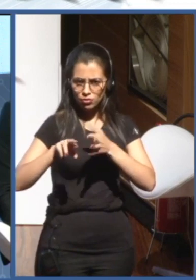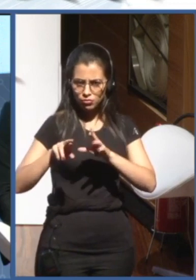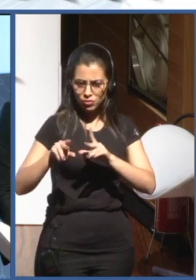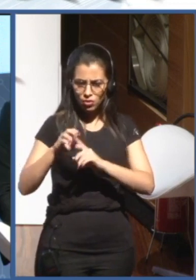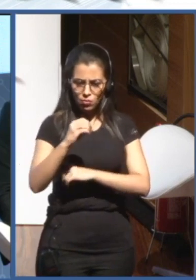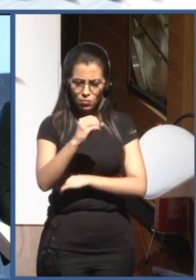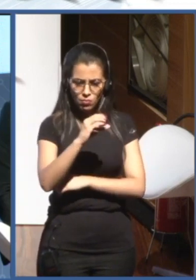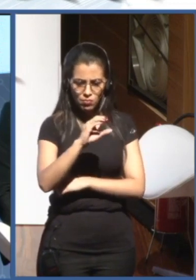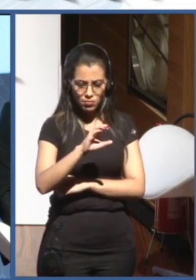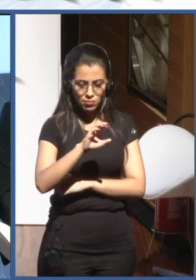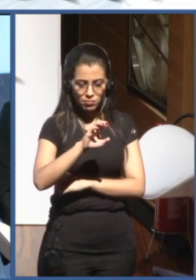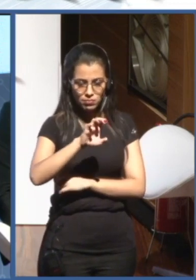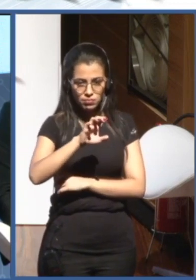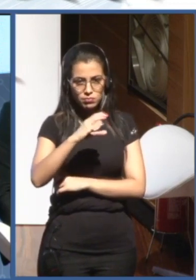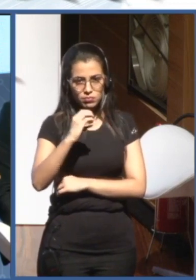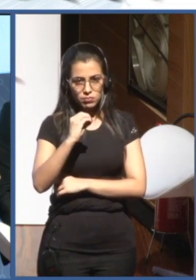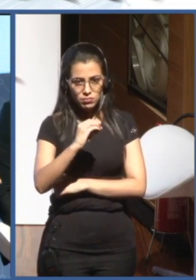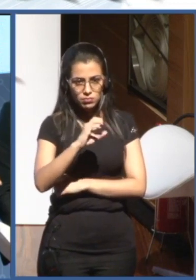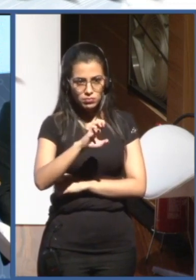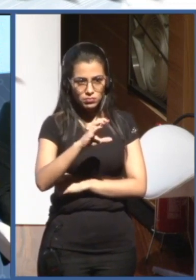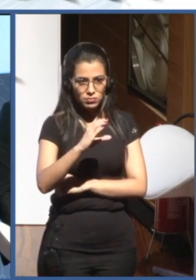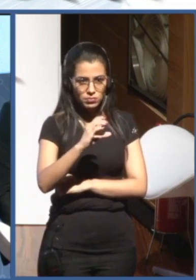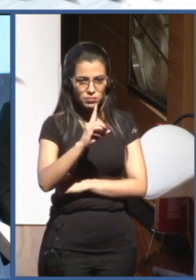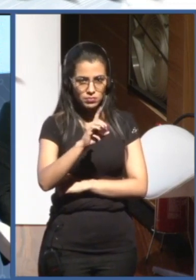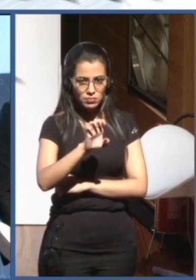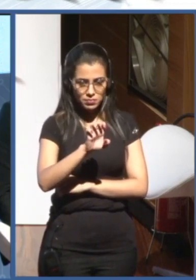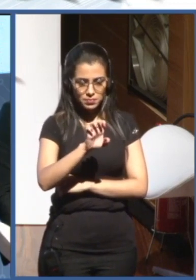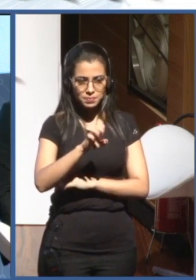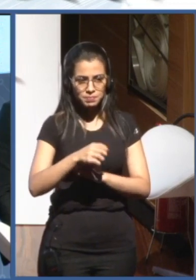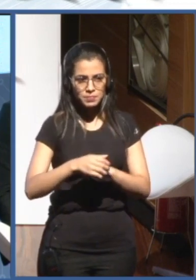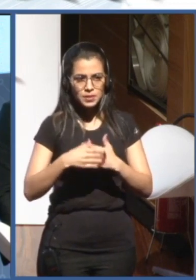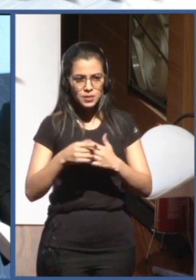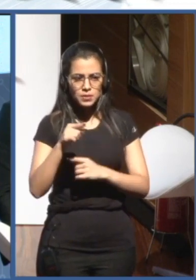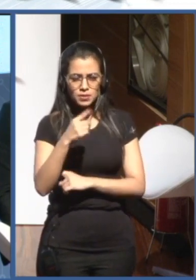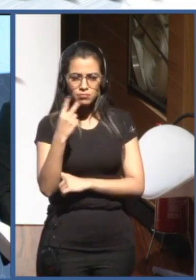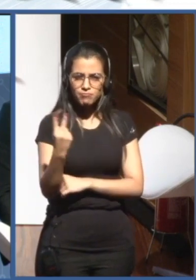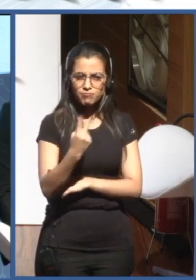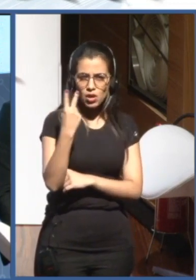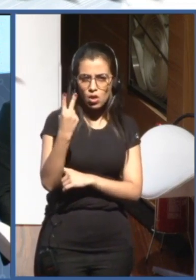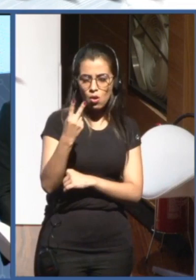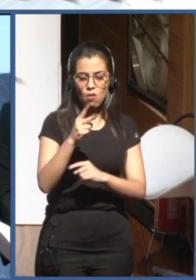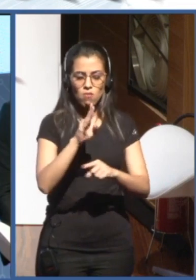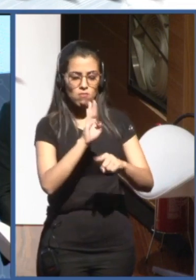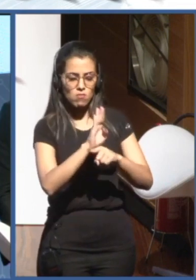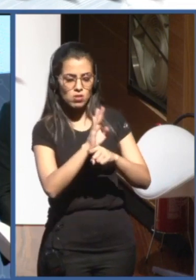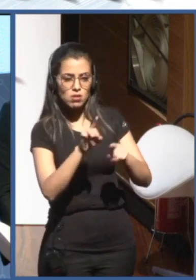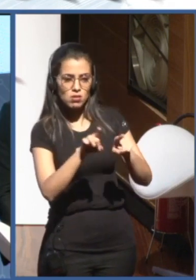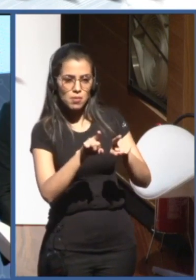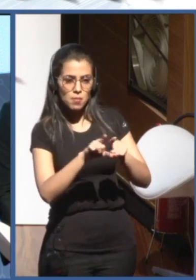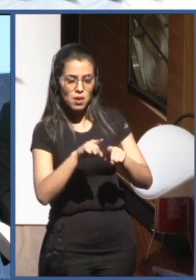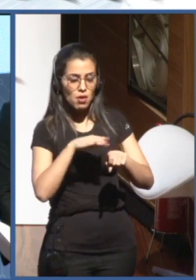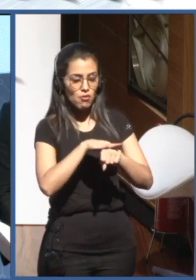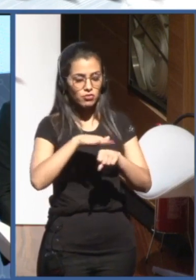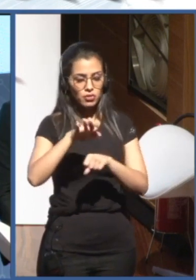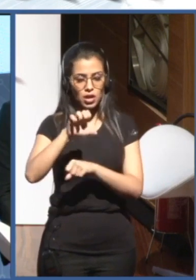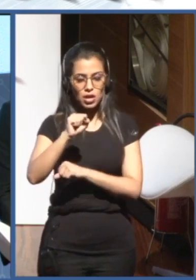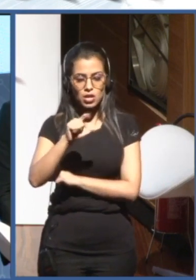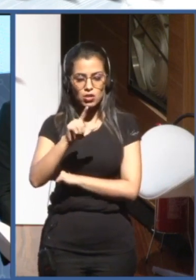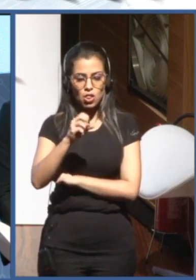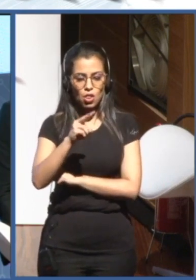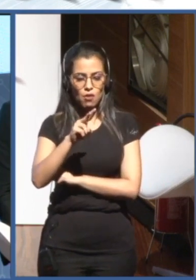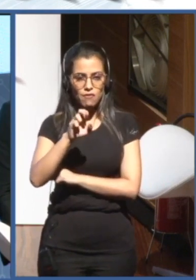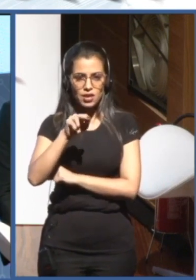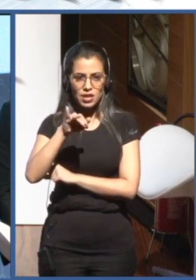collaborating. We're already collaborating with Slovenia to introduce some of the data and trends and visualizations on the